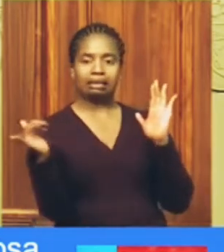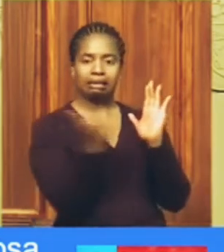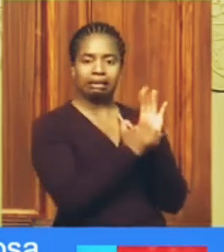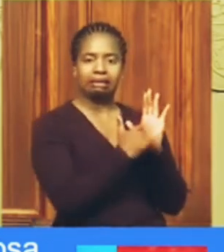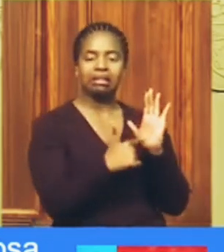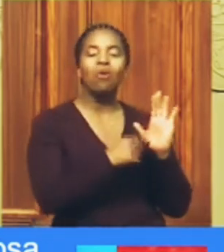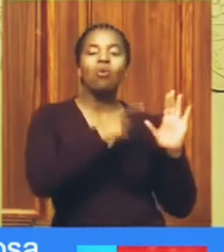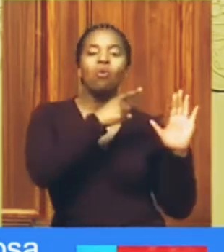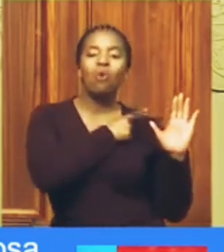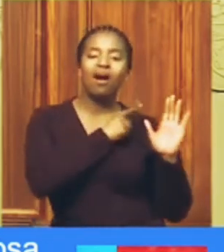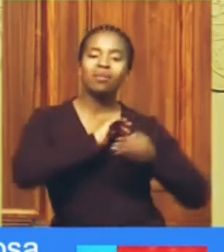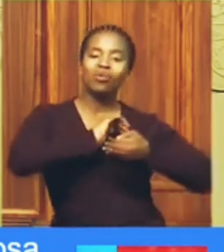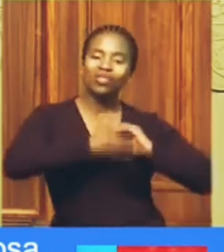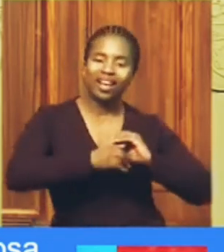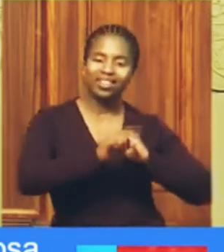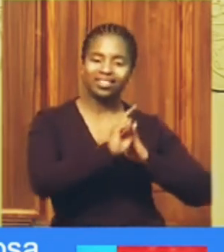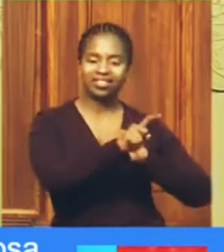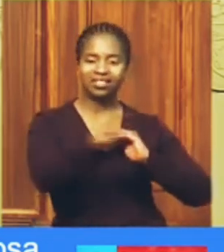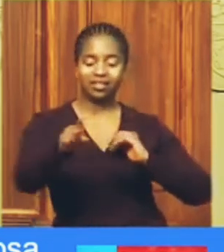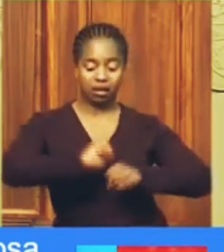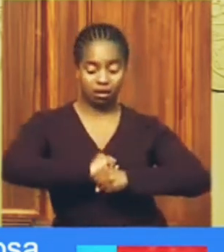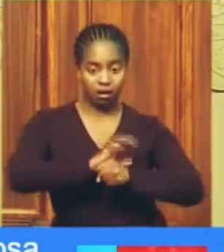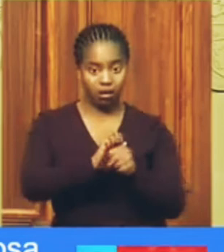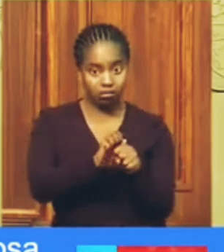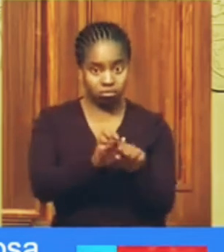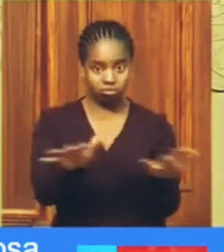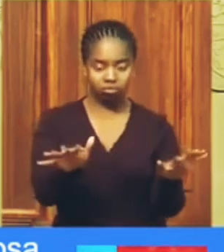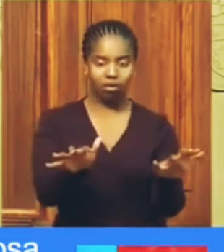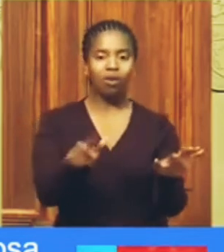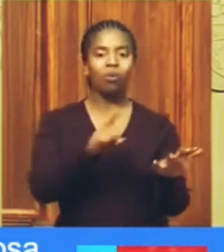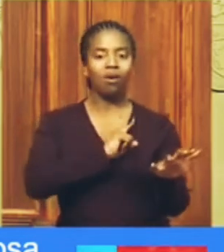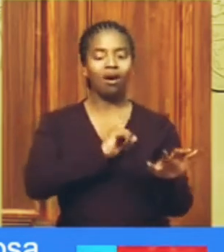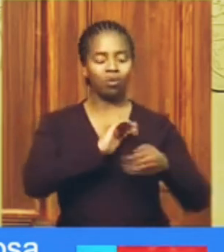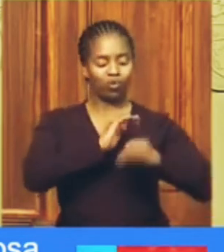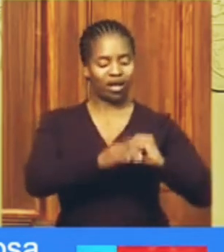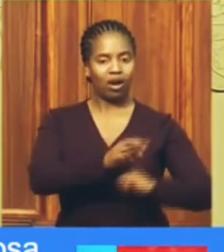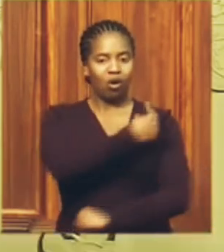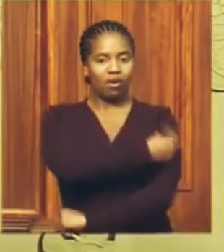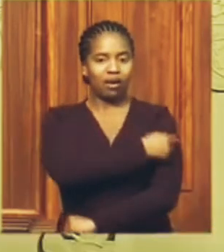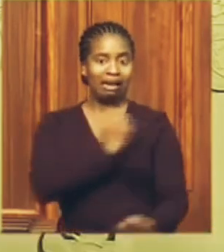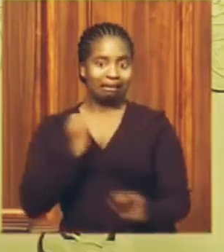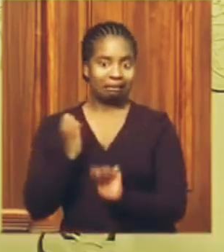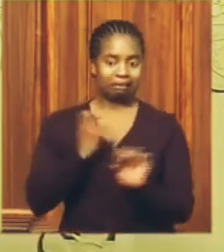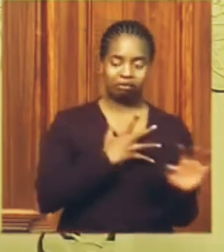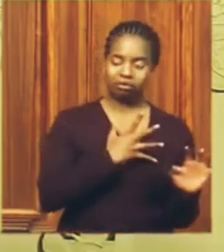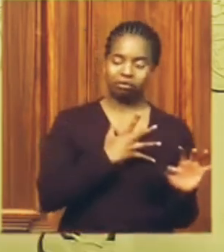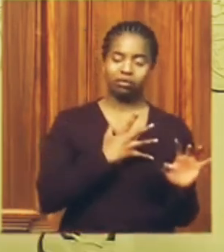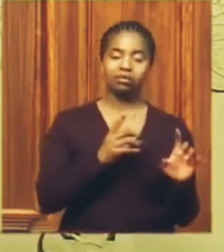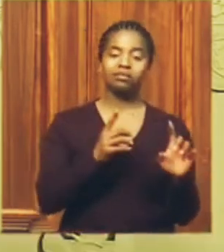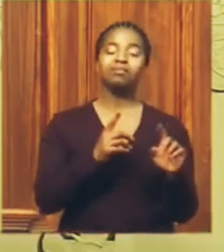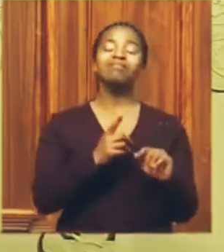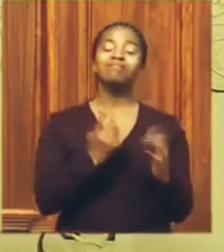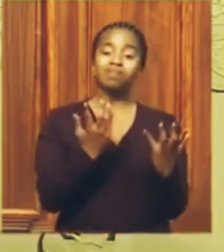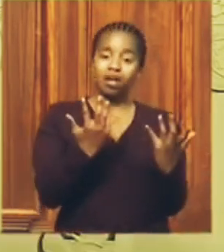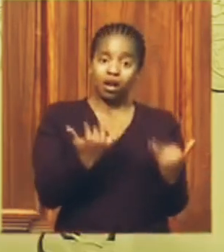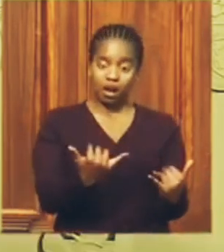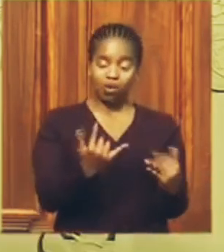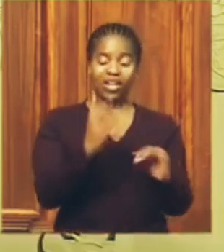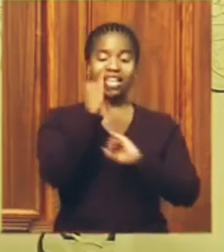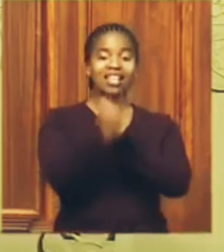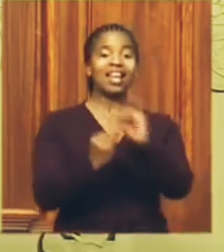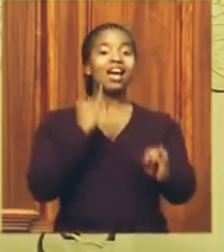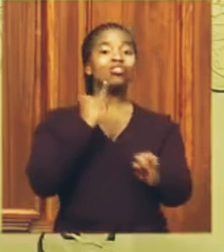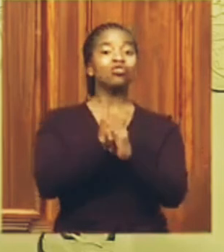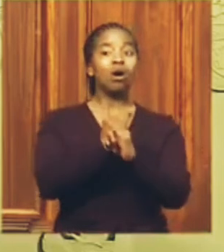transmission and protect our health capacity. Therefore, current restrictions on international